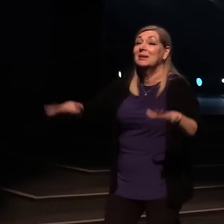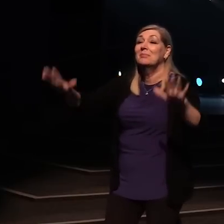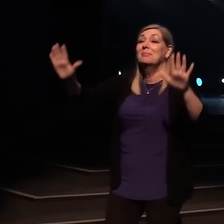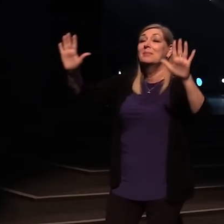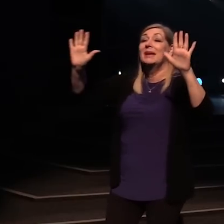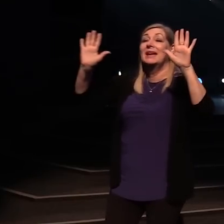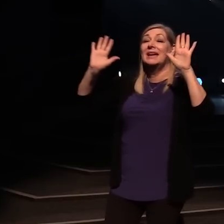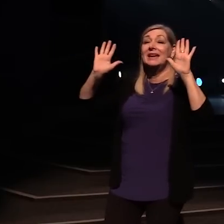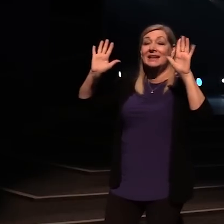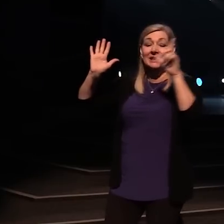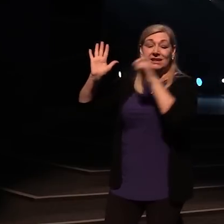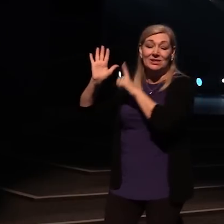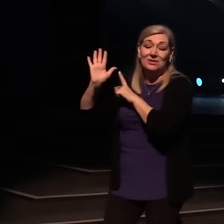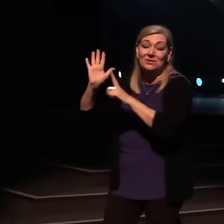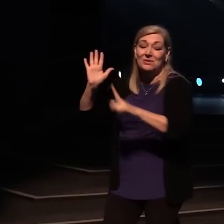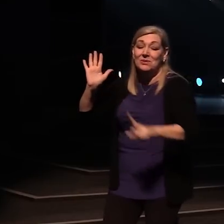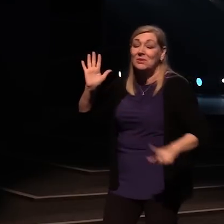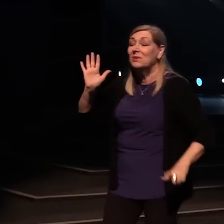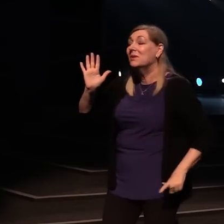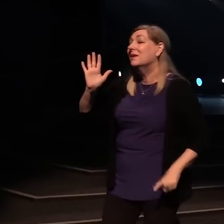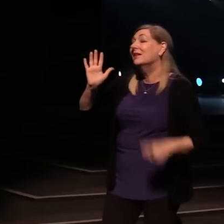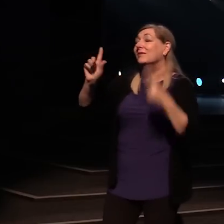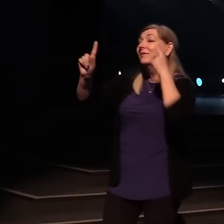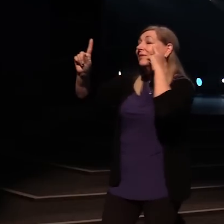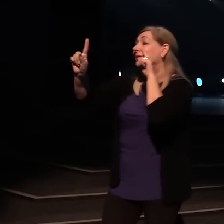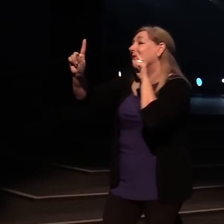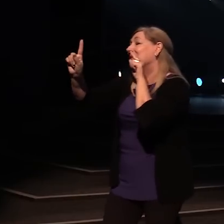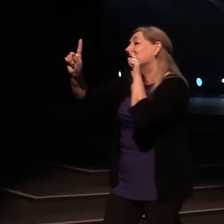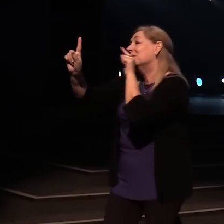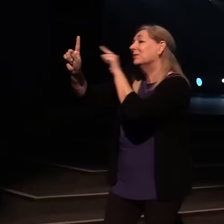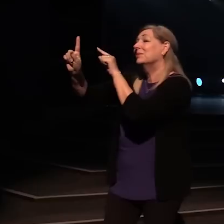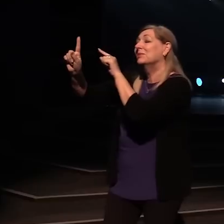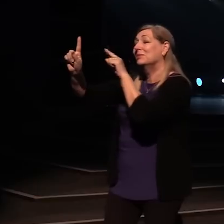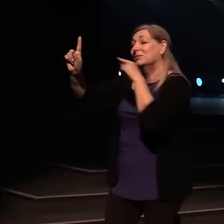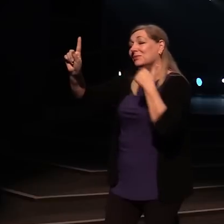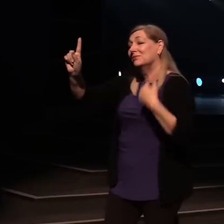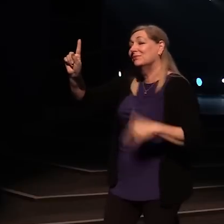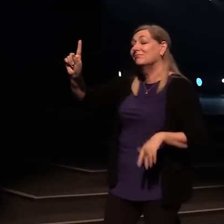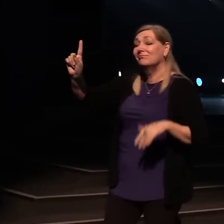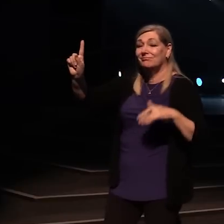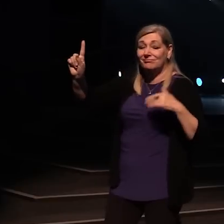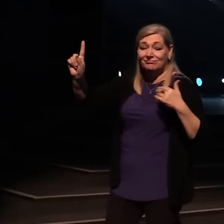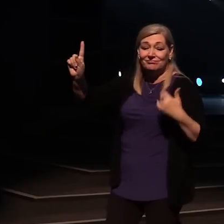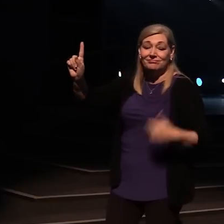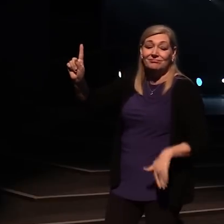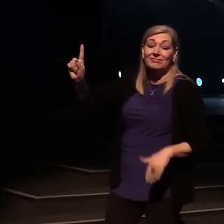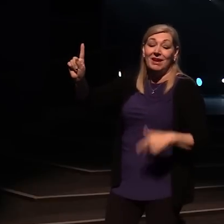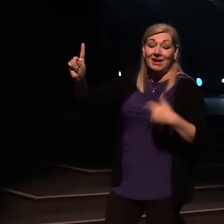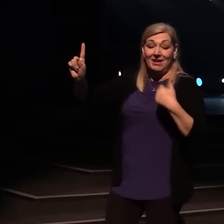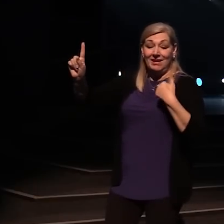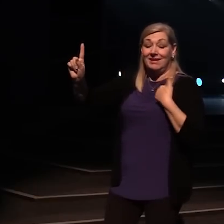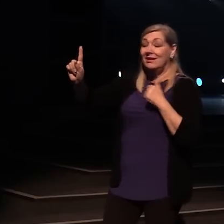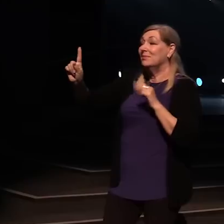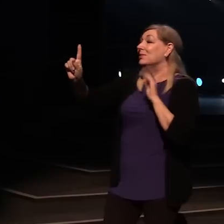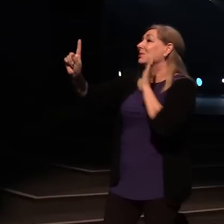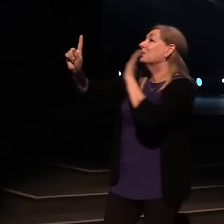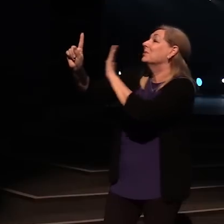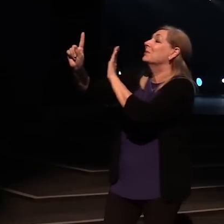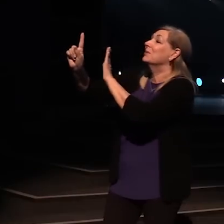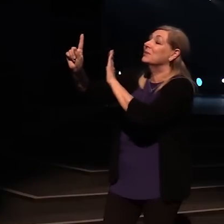abandoned for you, Lord My heart